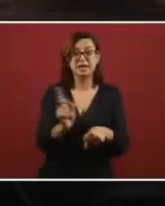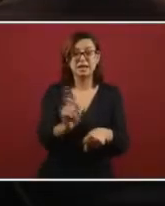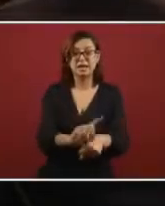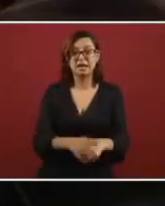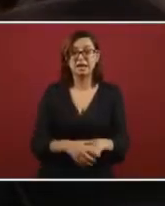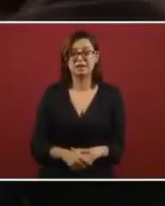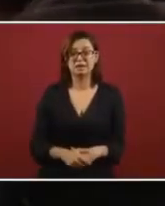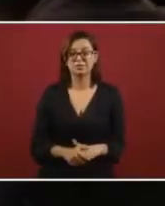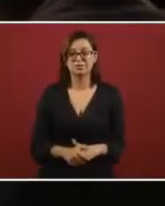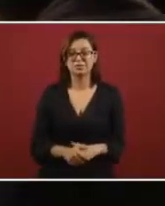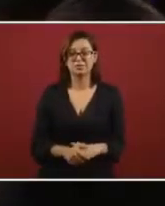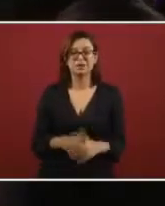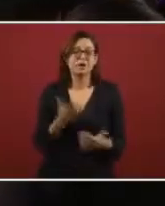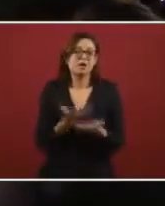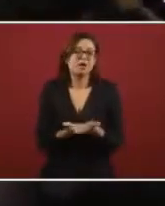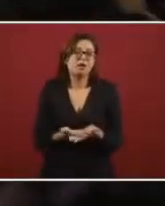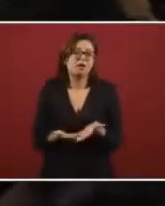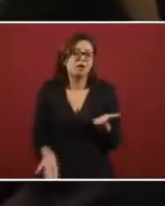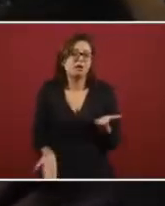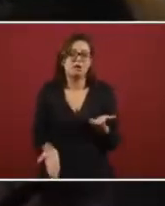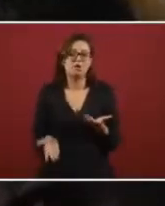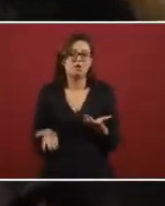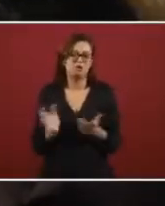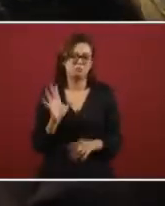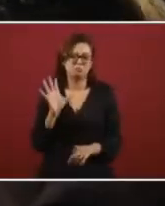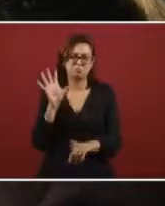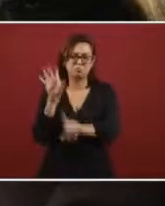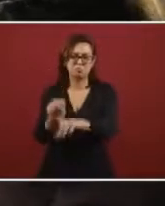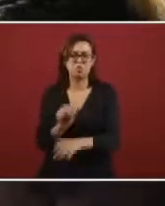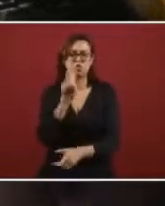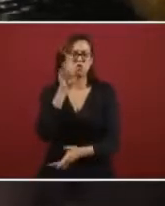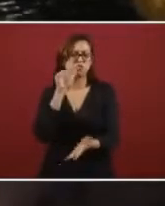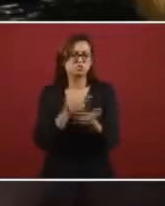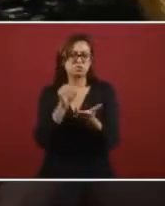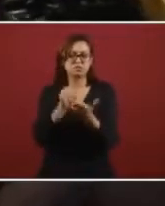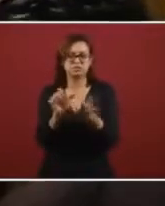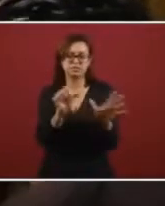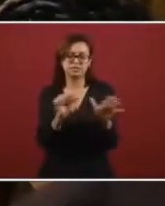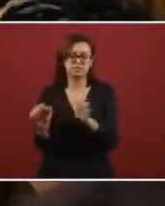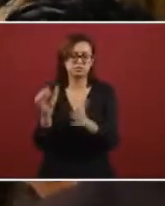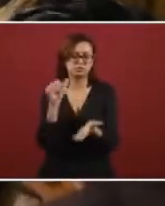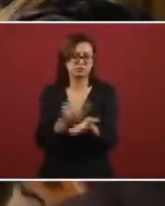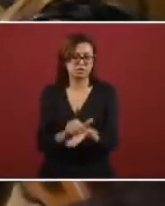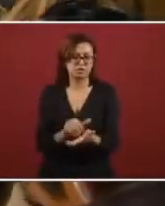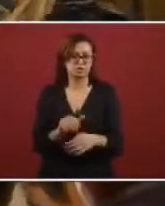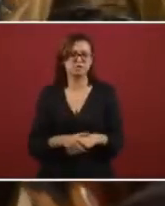So we're talking about 2,600,000.